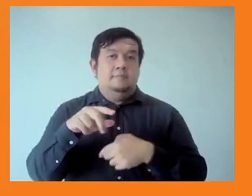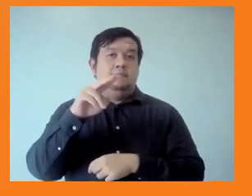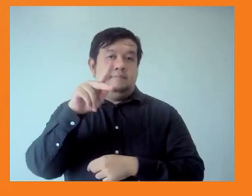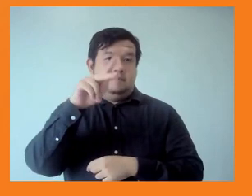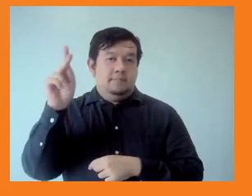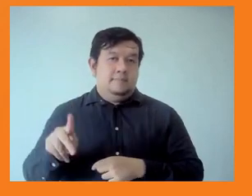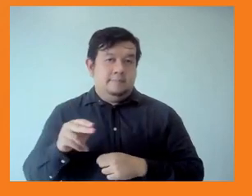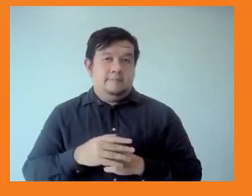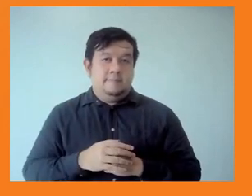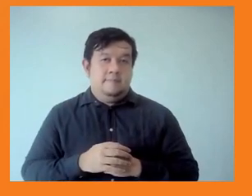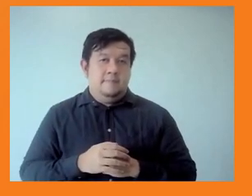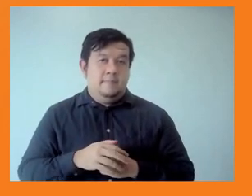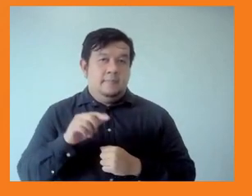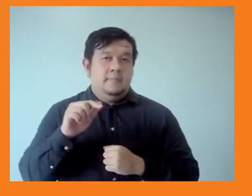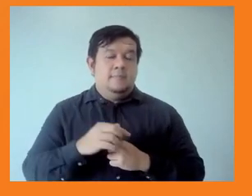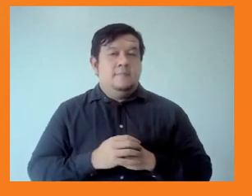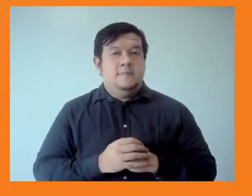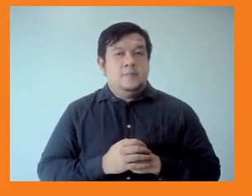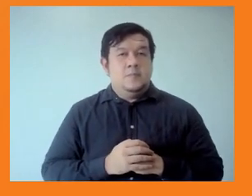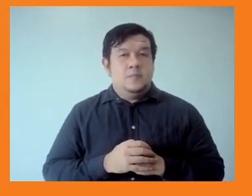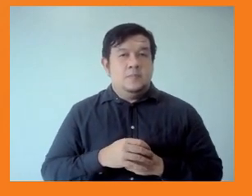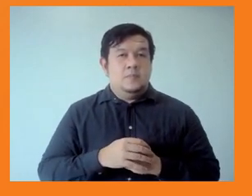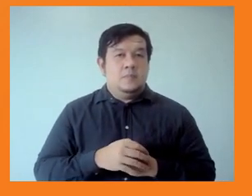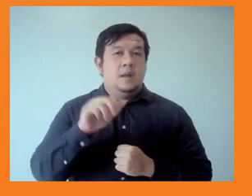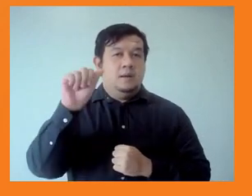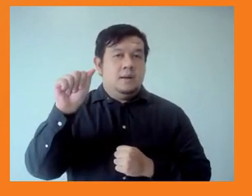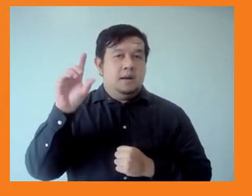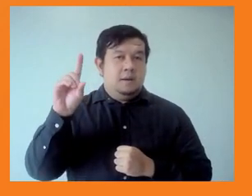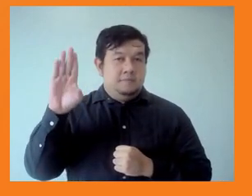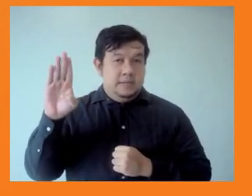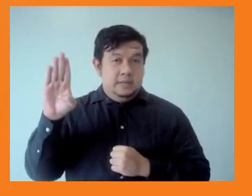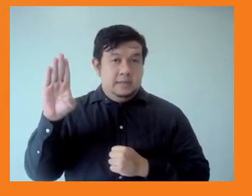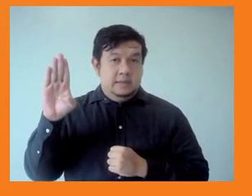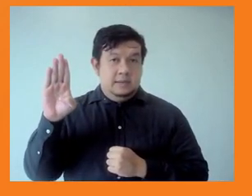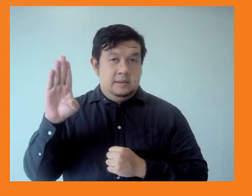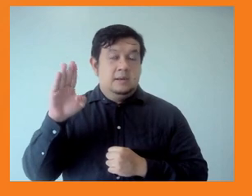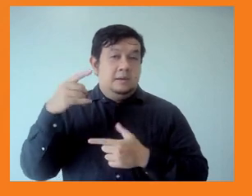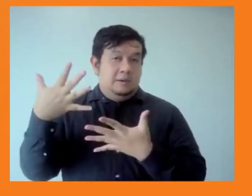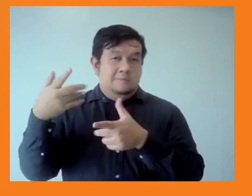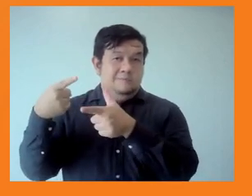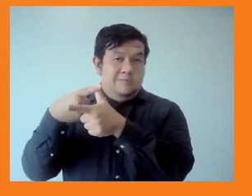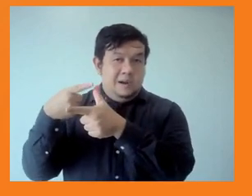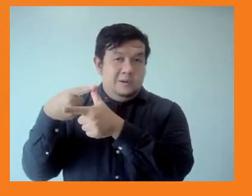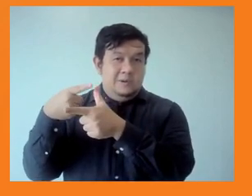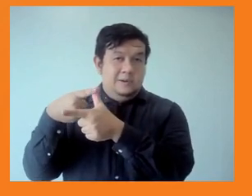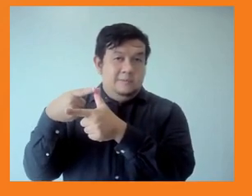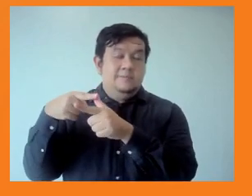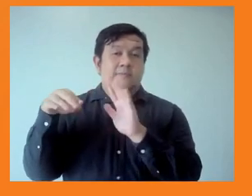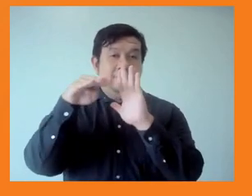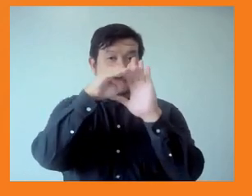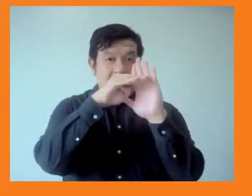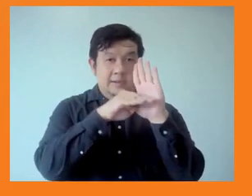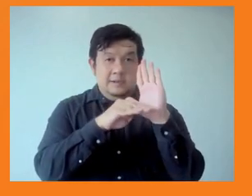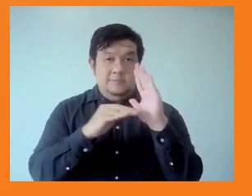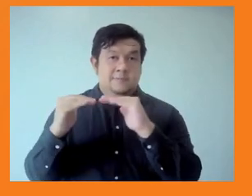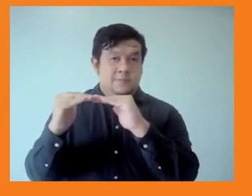poverty, it seems to us the ADB needs to prioritise reducing inequality in the agendas of all its governing meetings, including the one